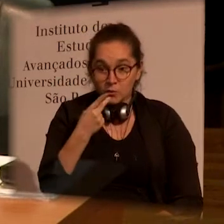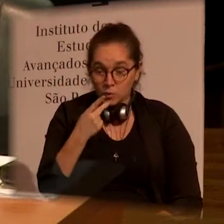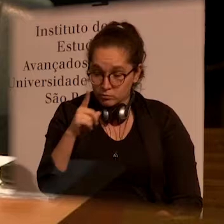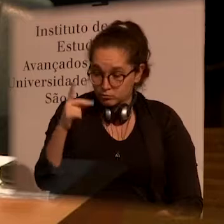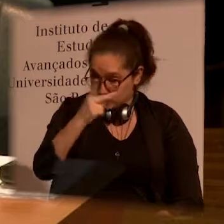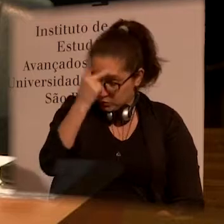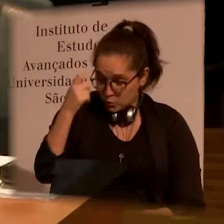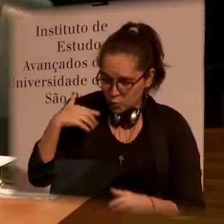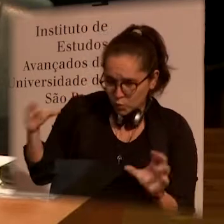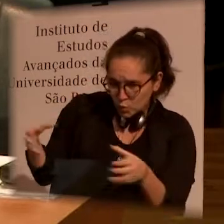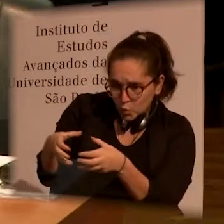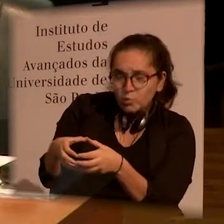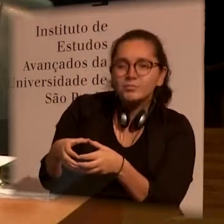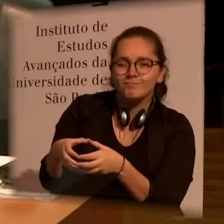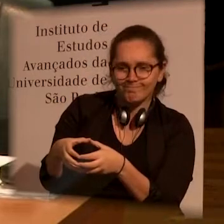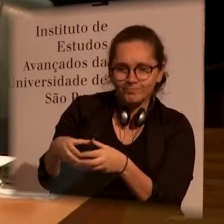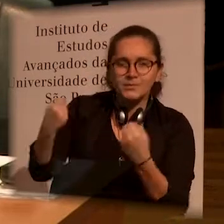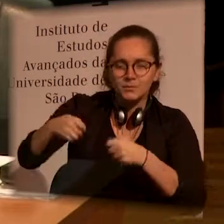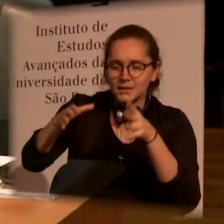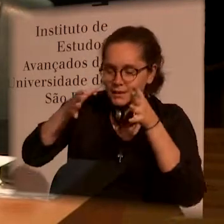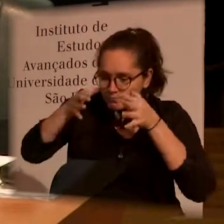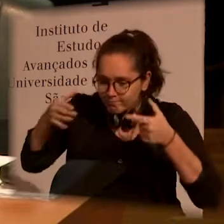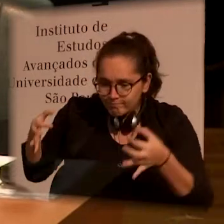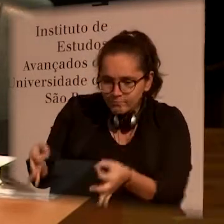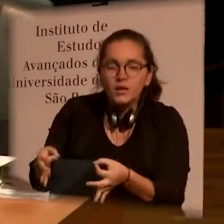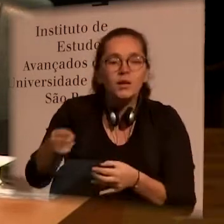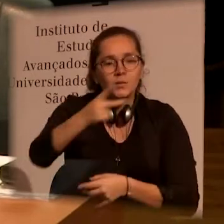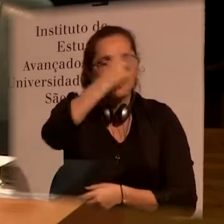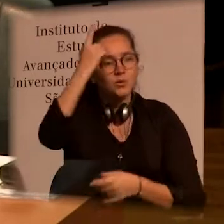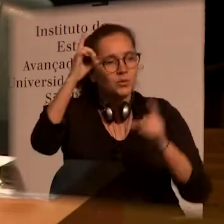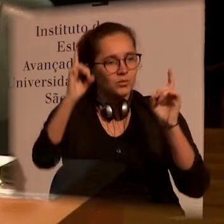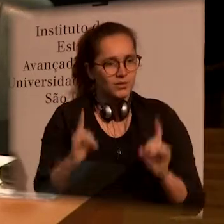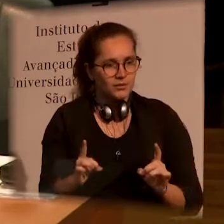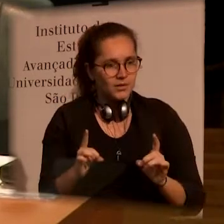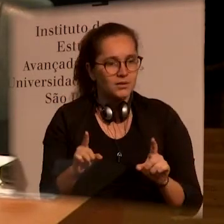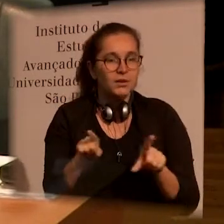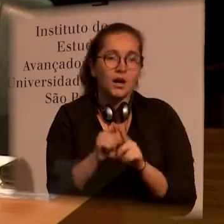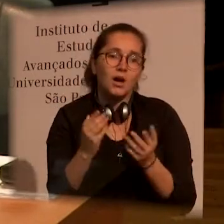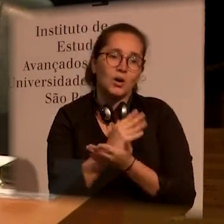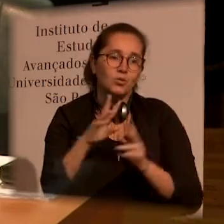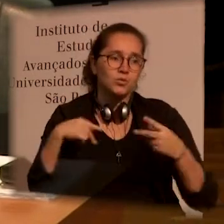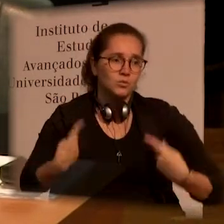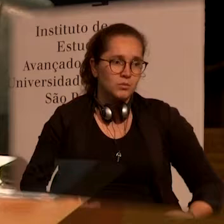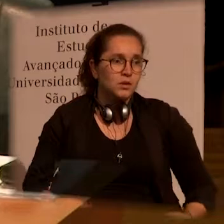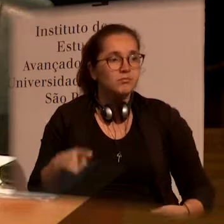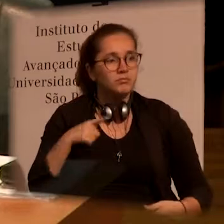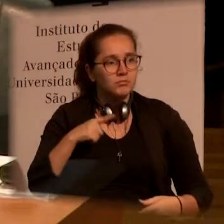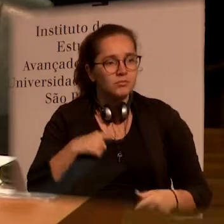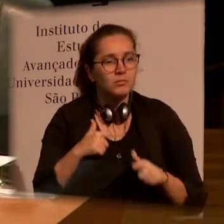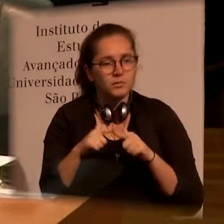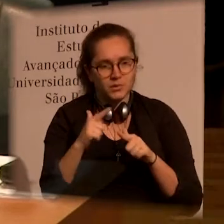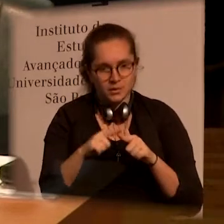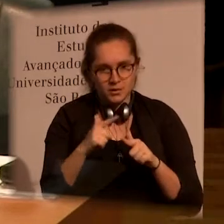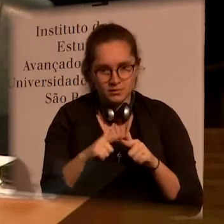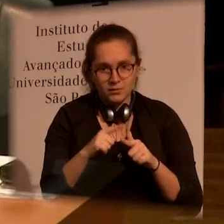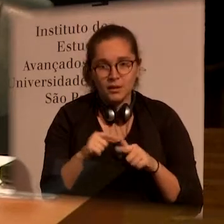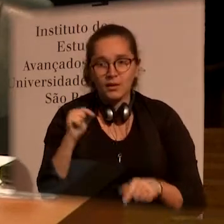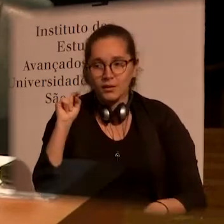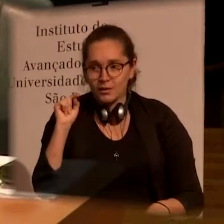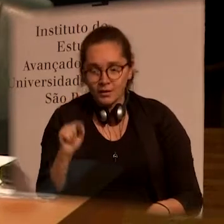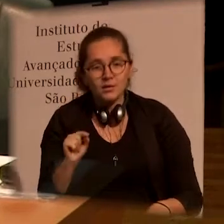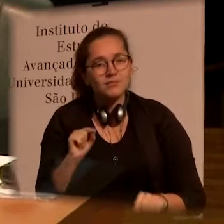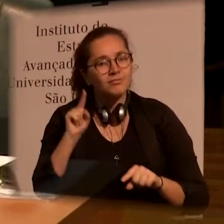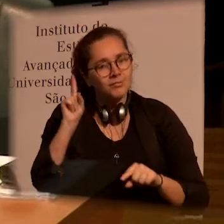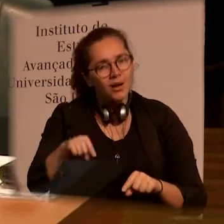she embraced this vulnerability issue related to disabled people and human incapacity. And